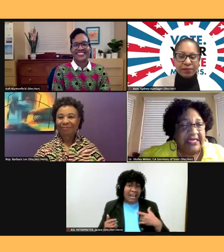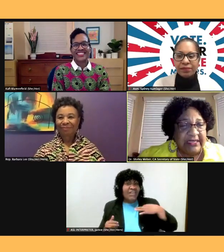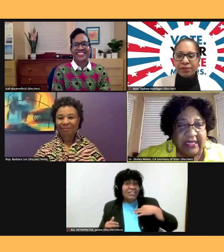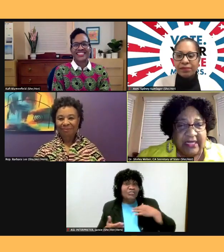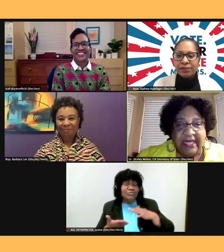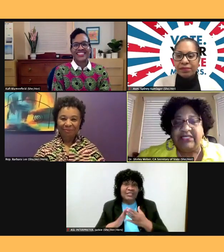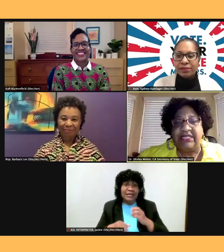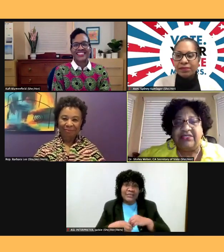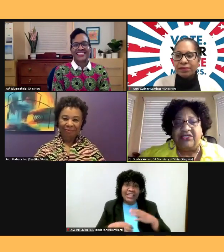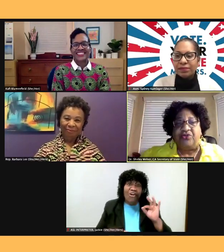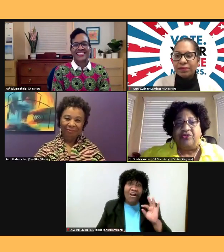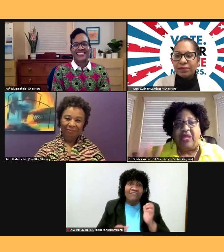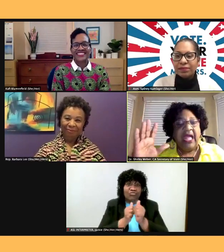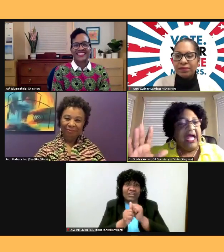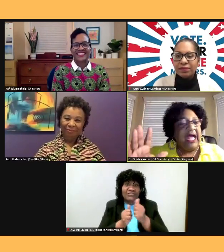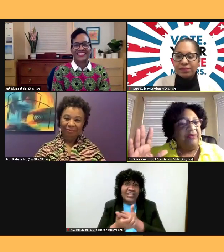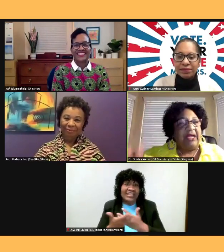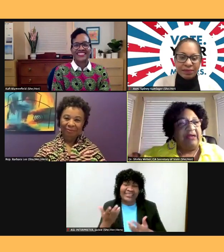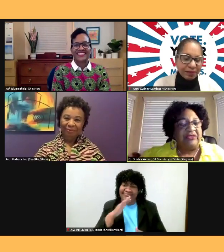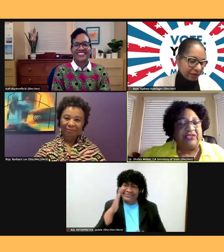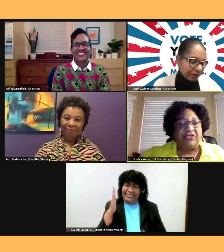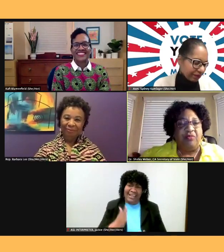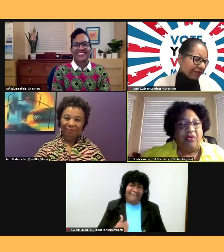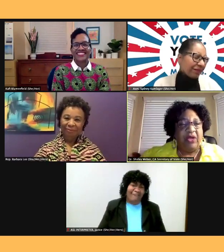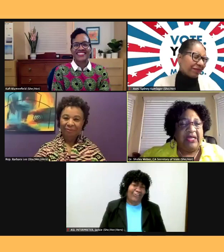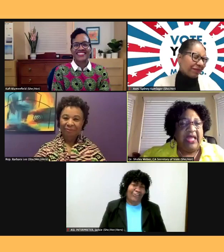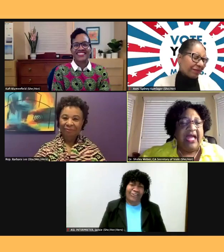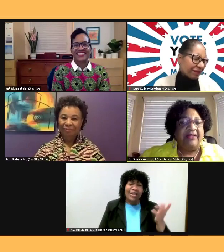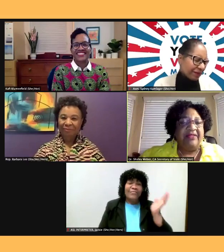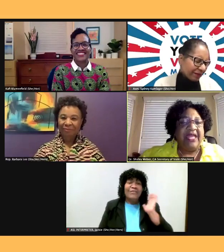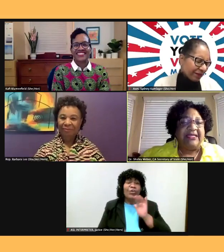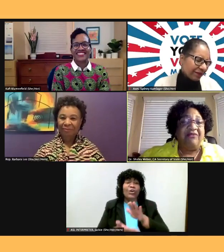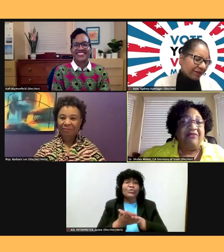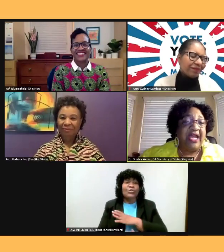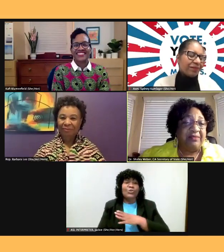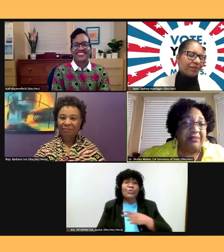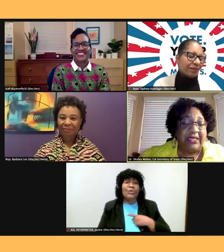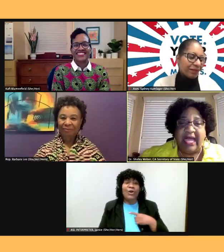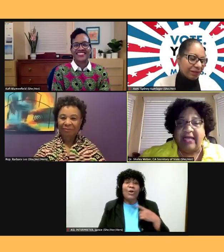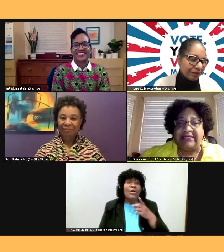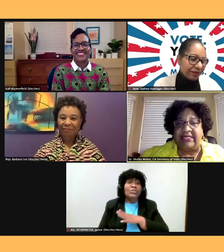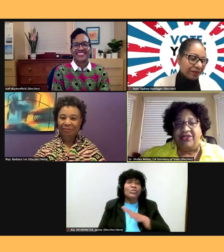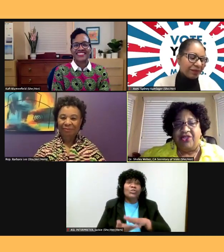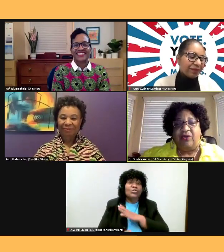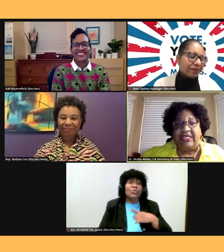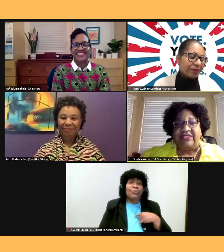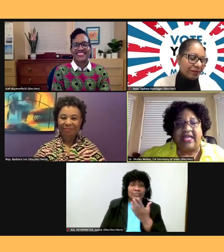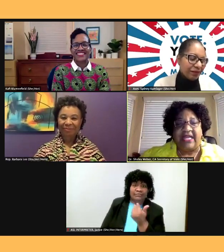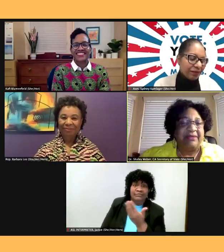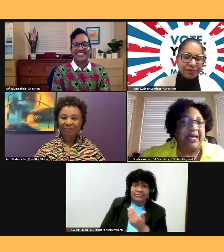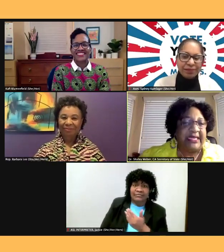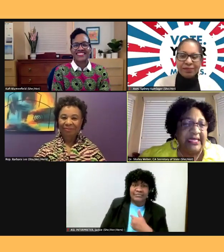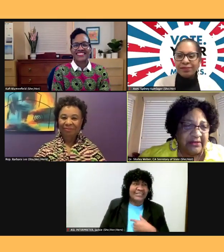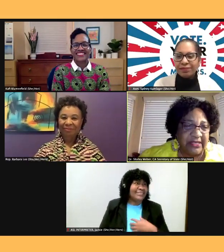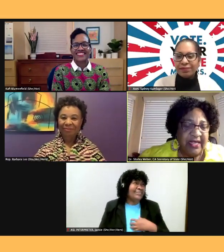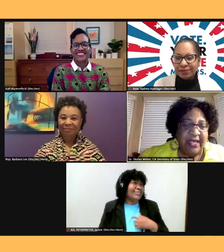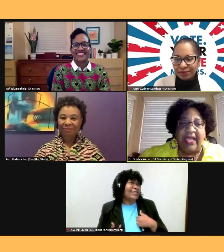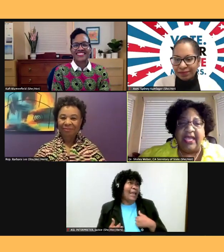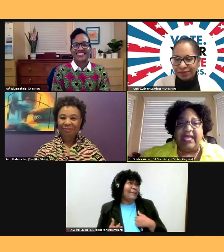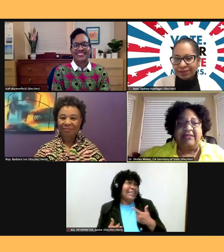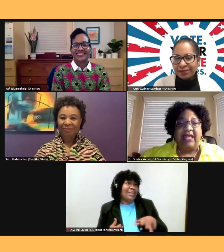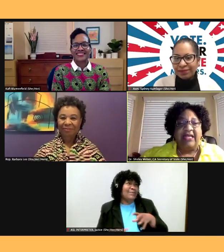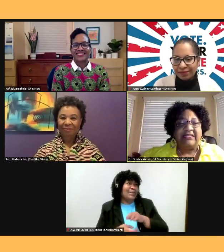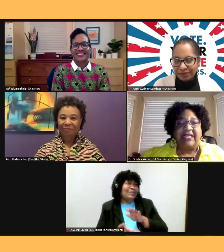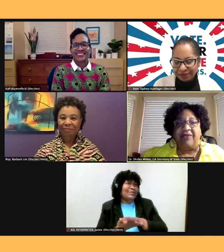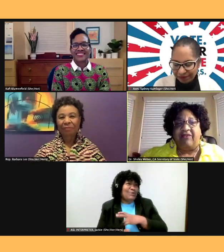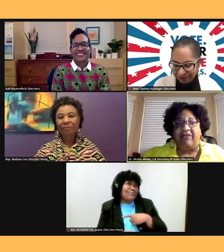telling you the truth. I, when I was on the school board, uh, they had to come find me. I said, no, let's find somebody else. And they, and they sat around